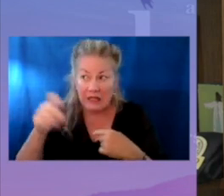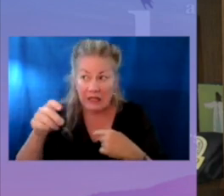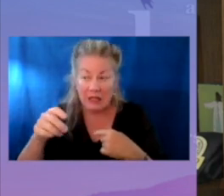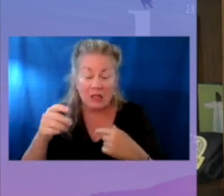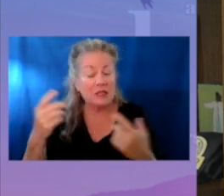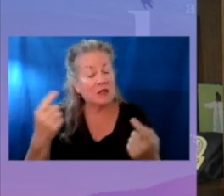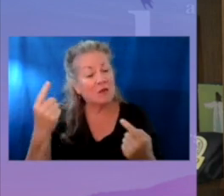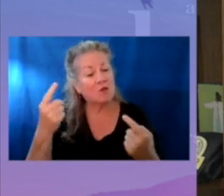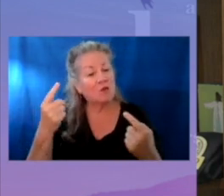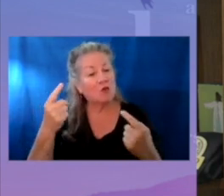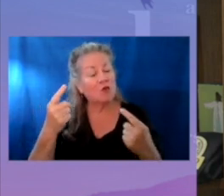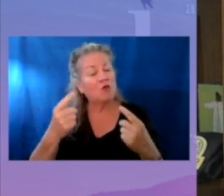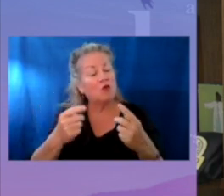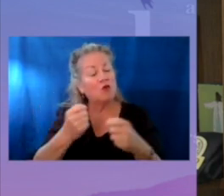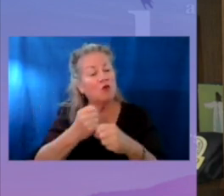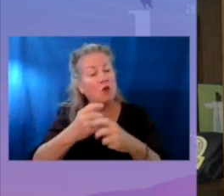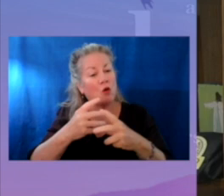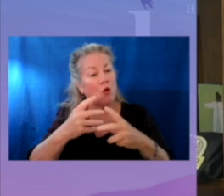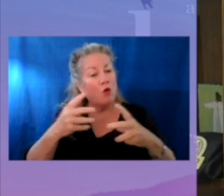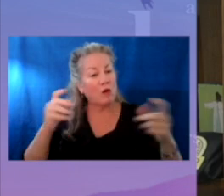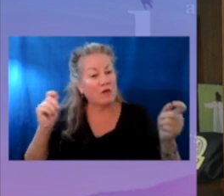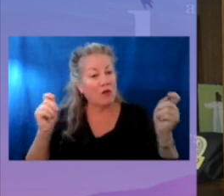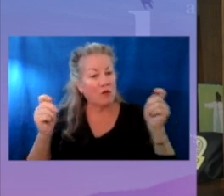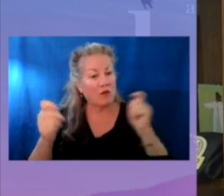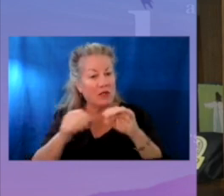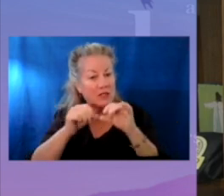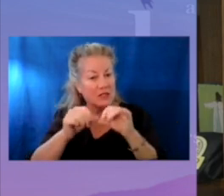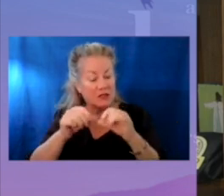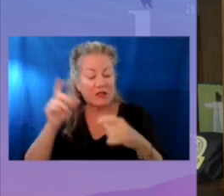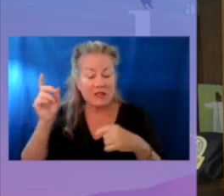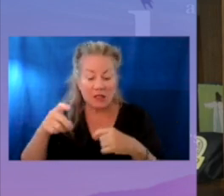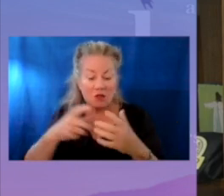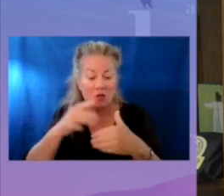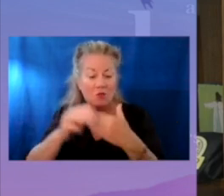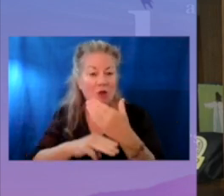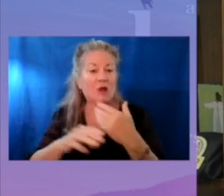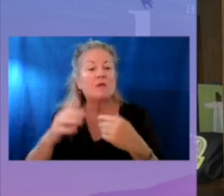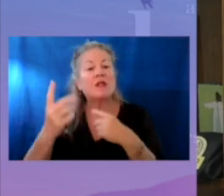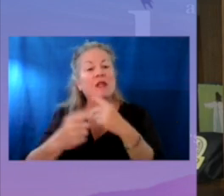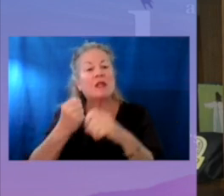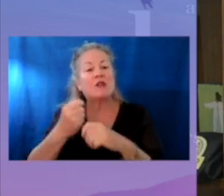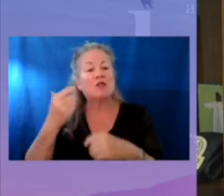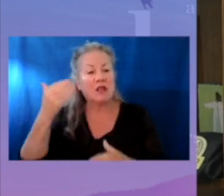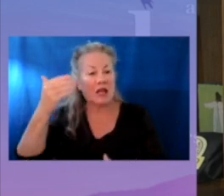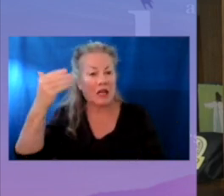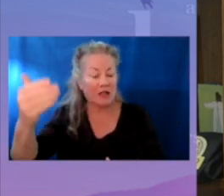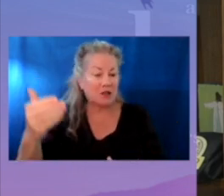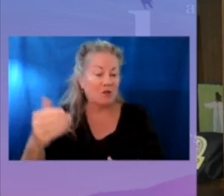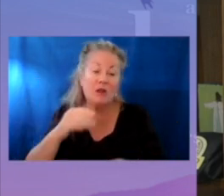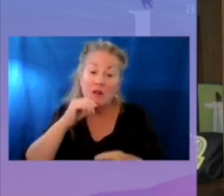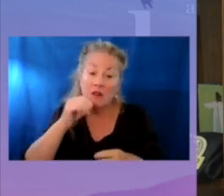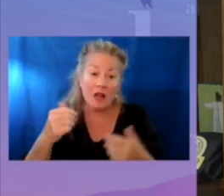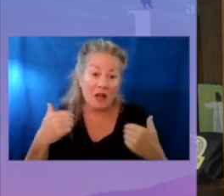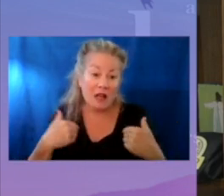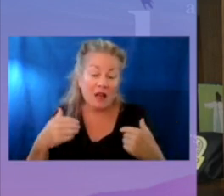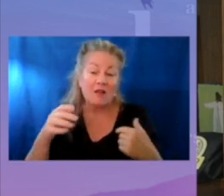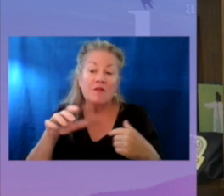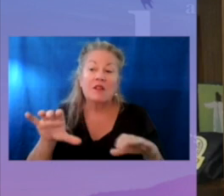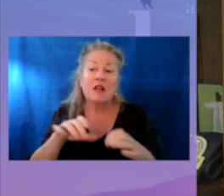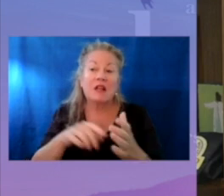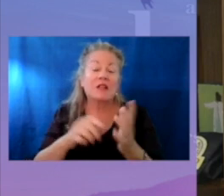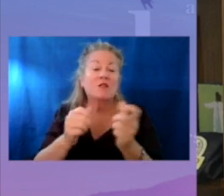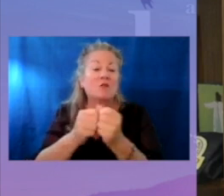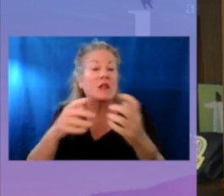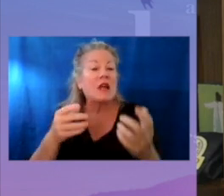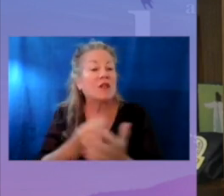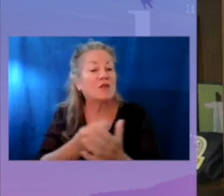that we believe will grow and evolve as a consistent and essential program in the years ahead. And we could not have done it without